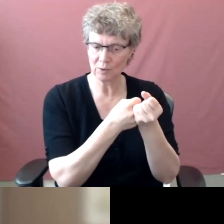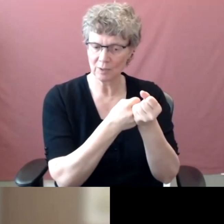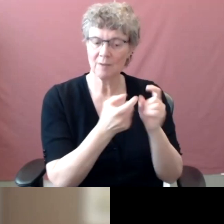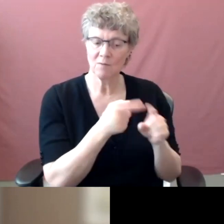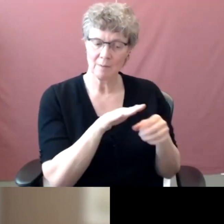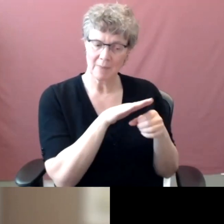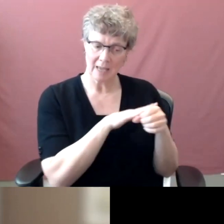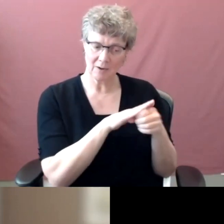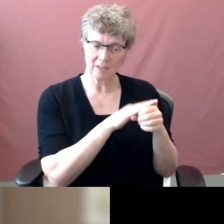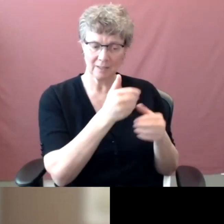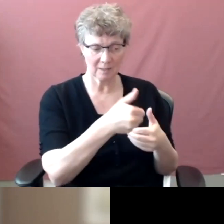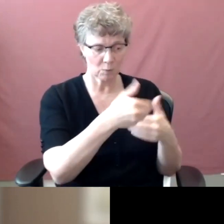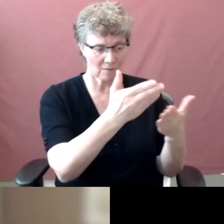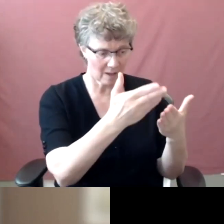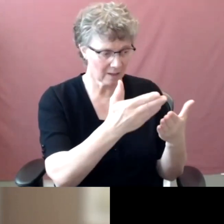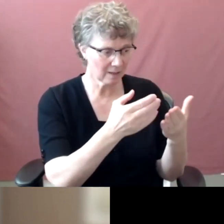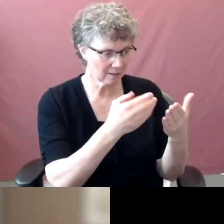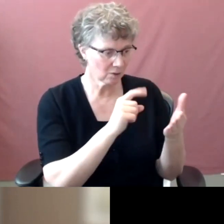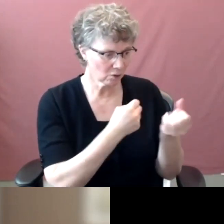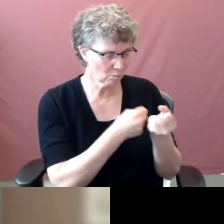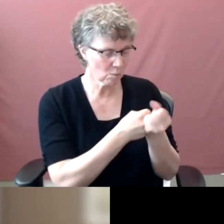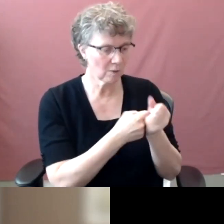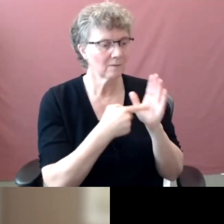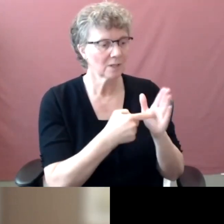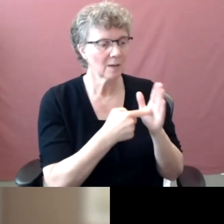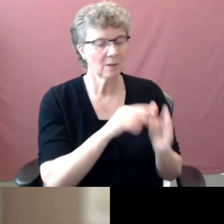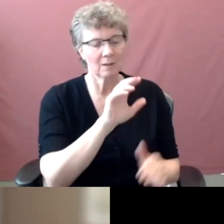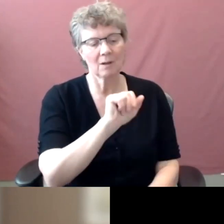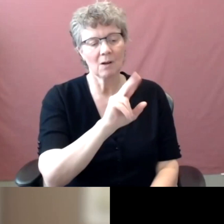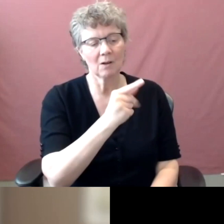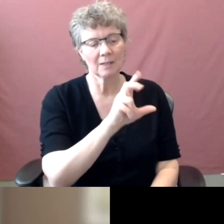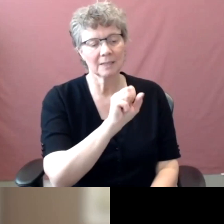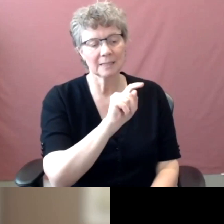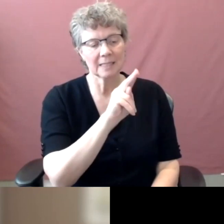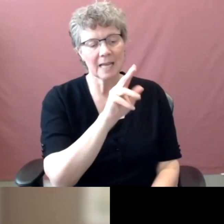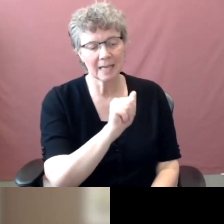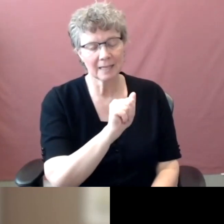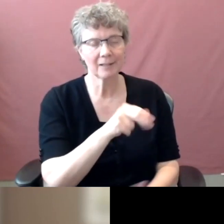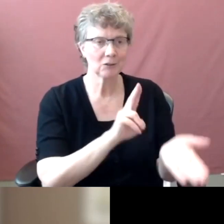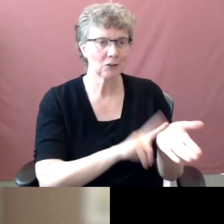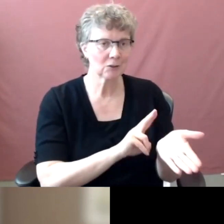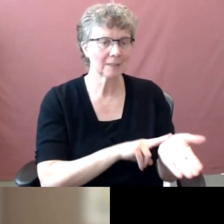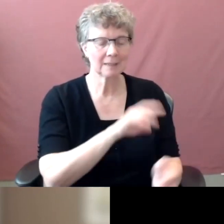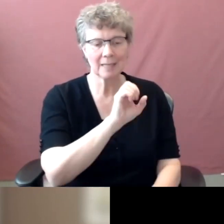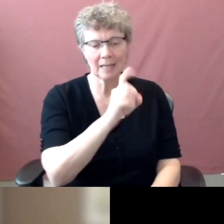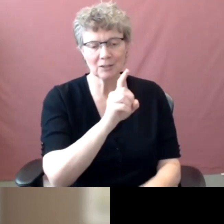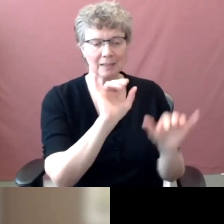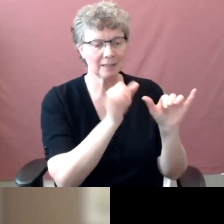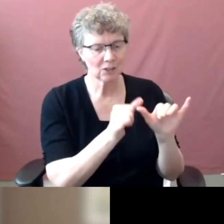such as rehab medicine, nursing, Augustana, education, engineering, science, ALES,